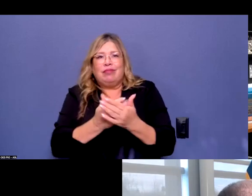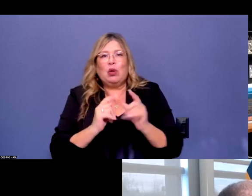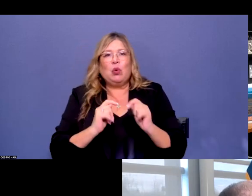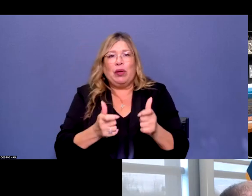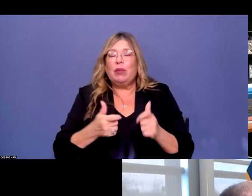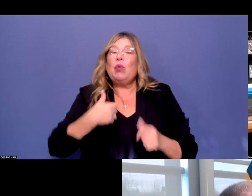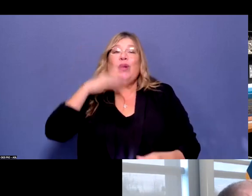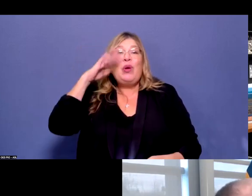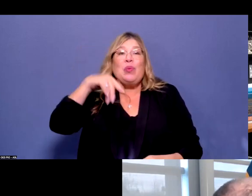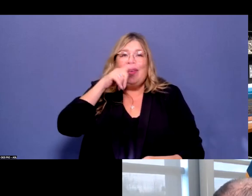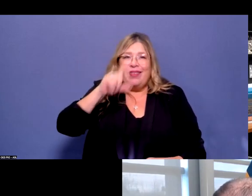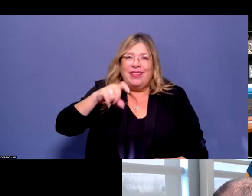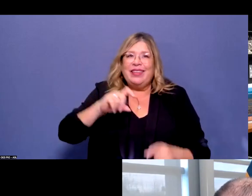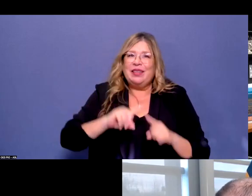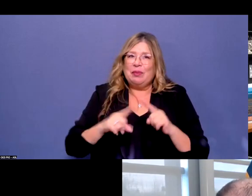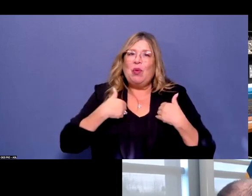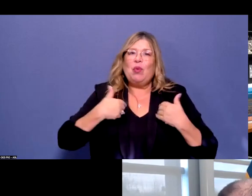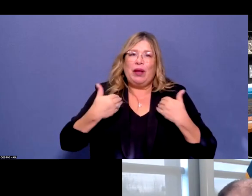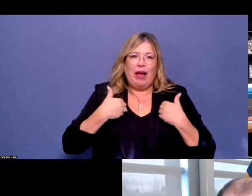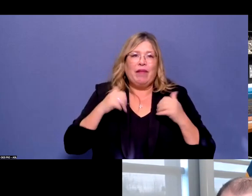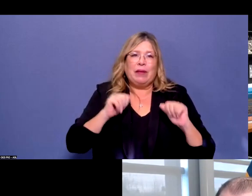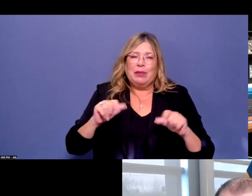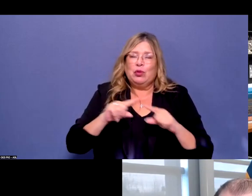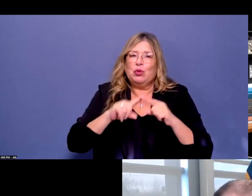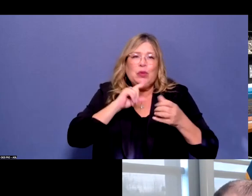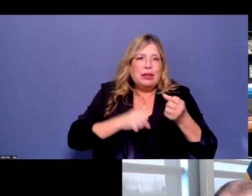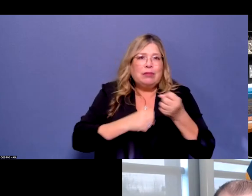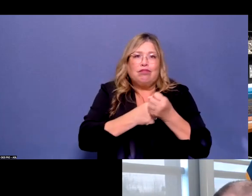capacity to assist with sheltering if need be.